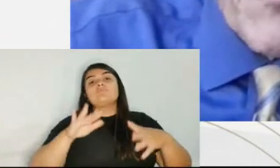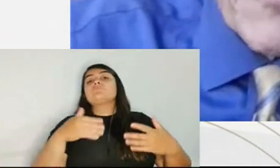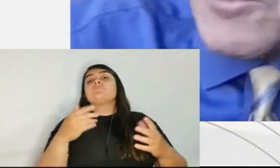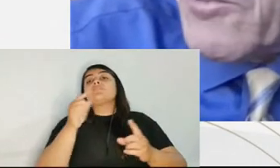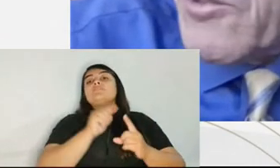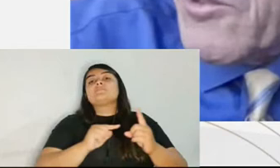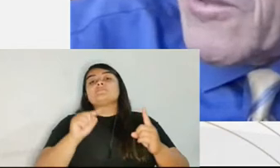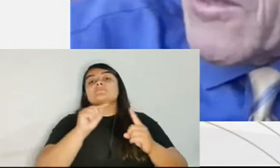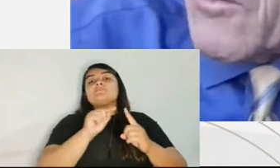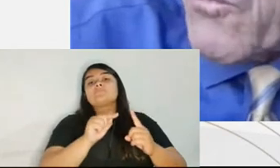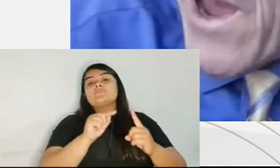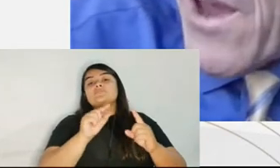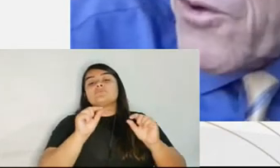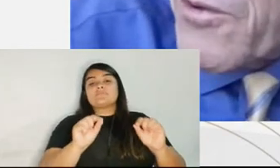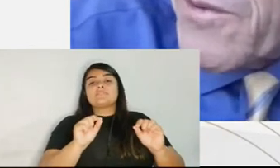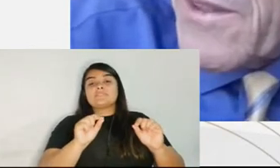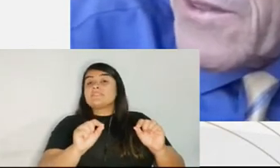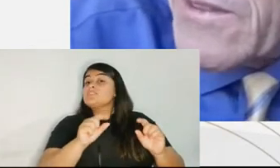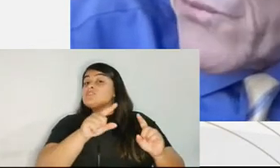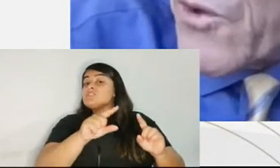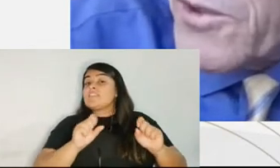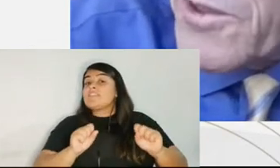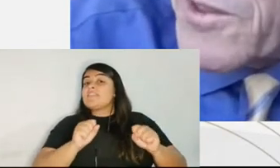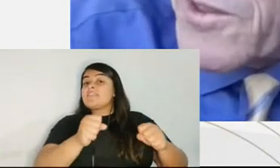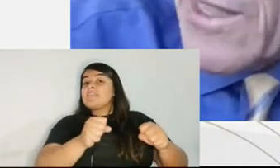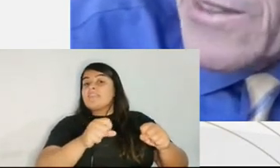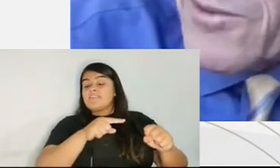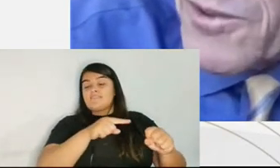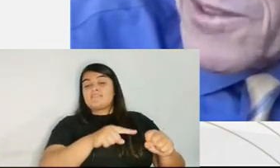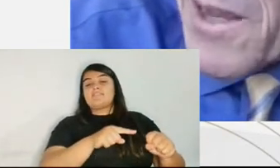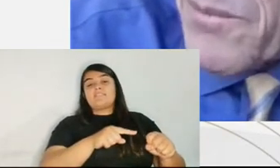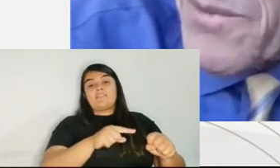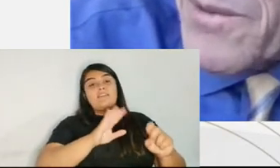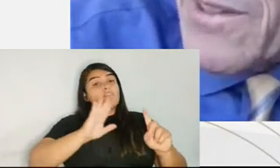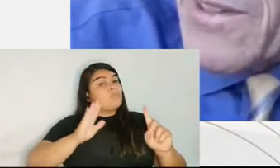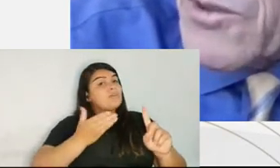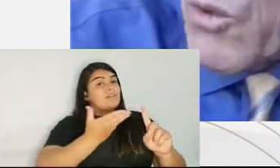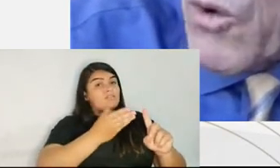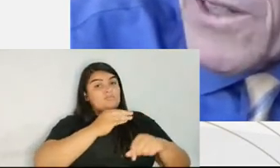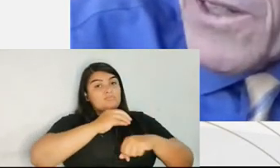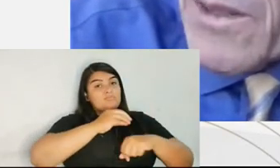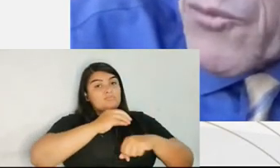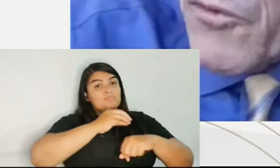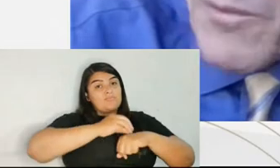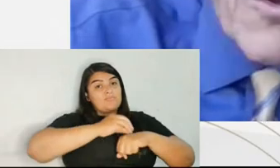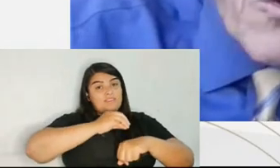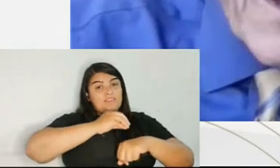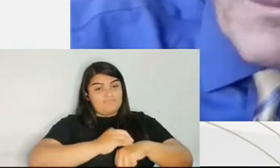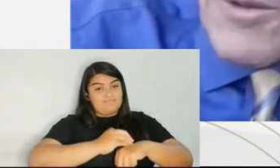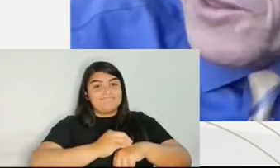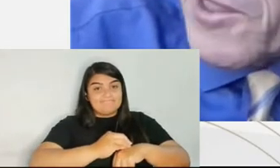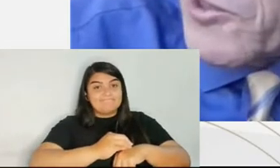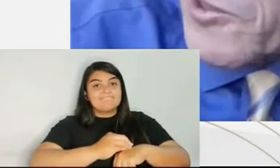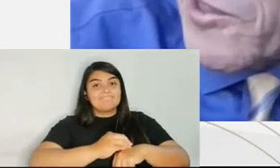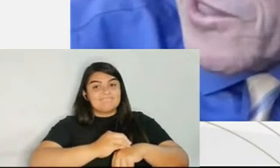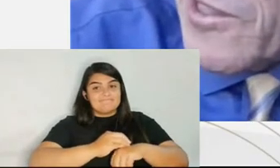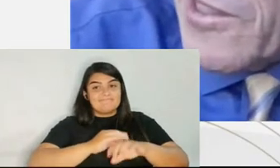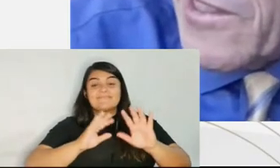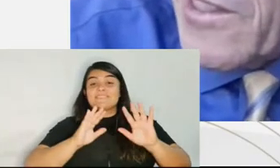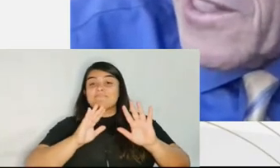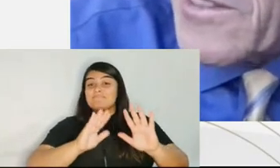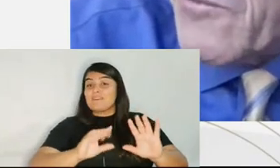guilty person. Rather, his first essential step toward improvement or rehabilitation